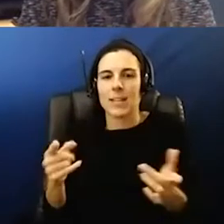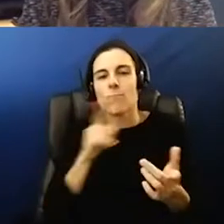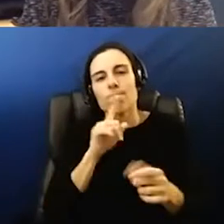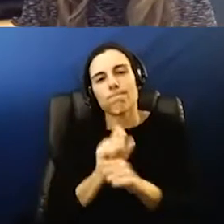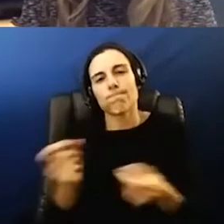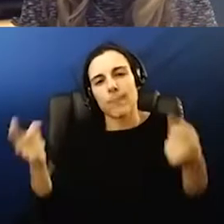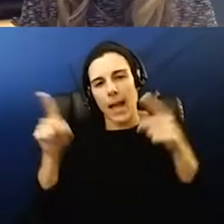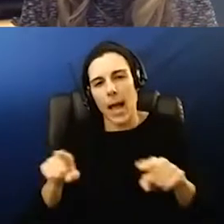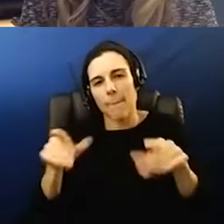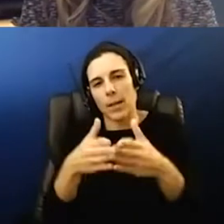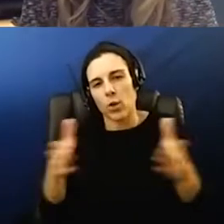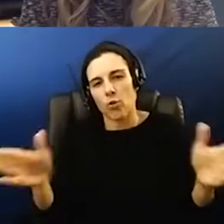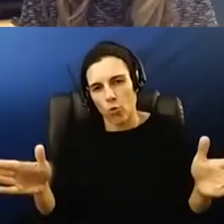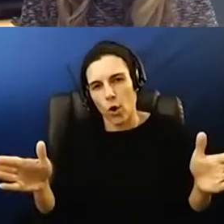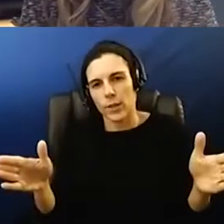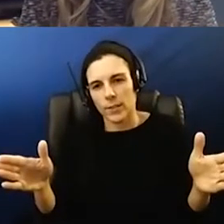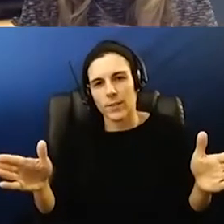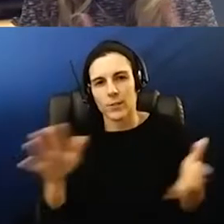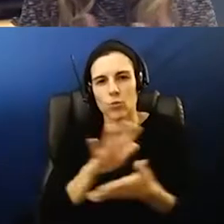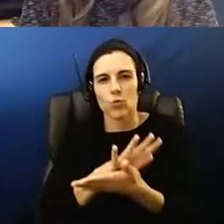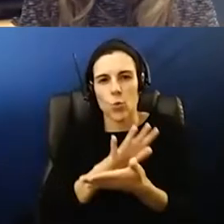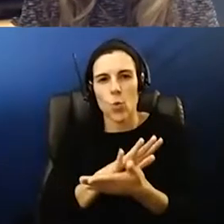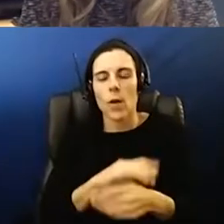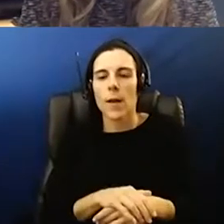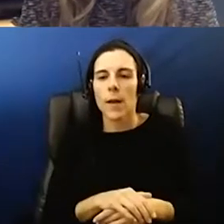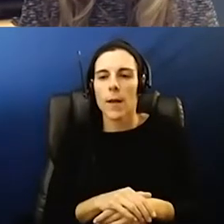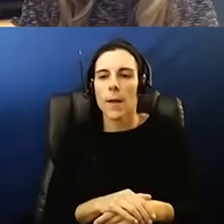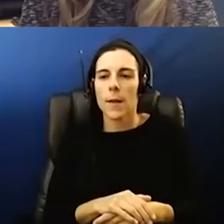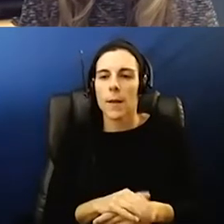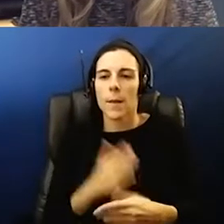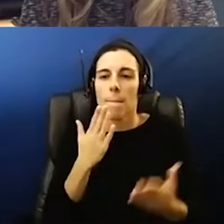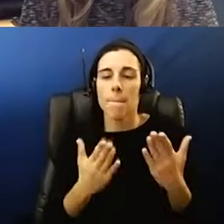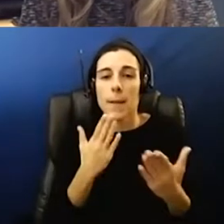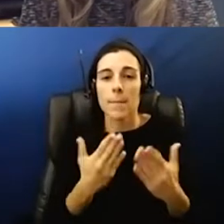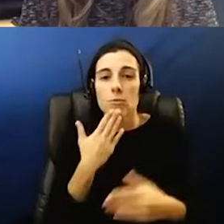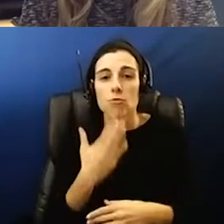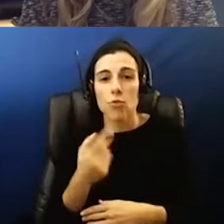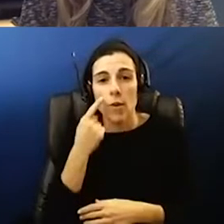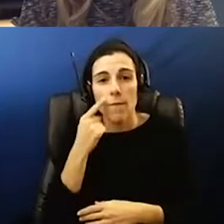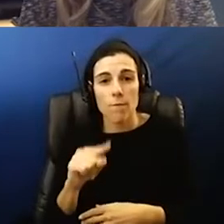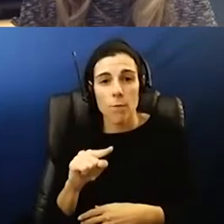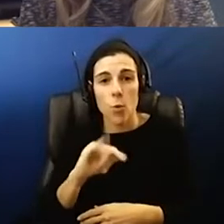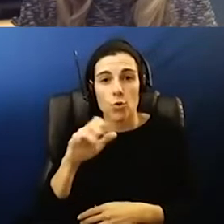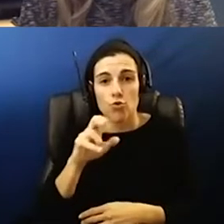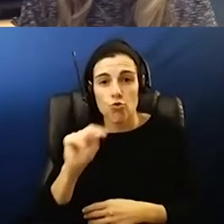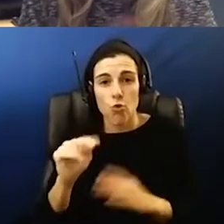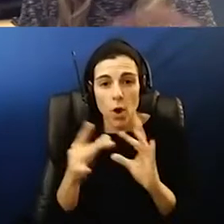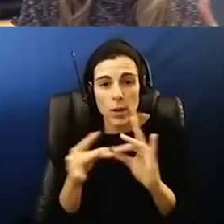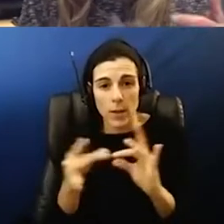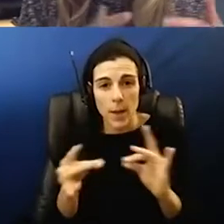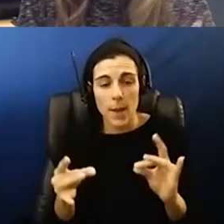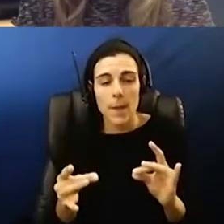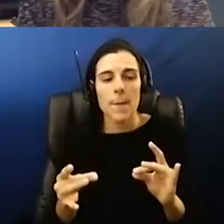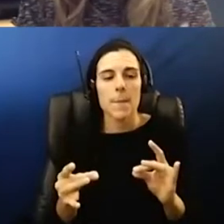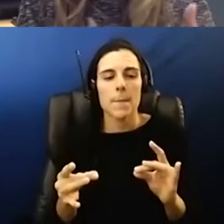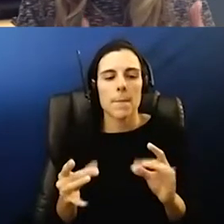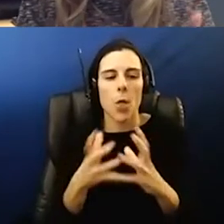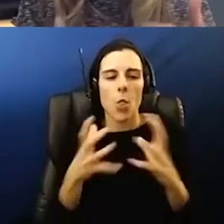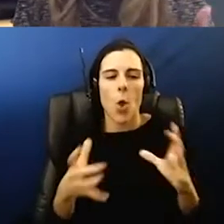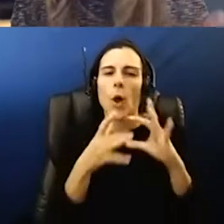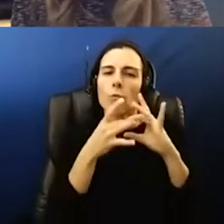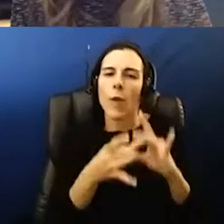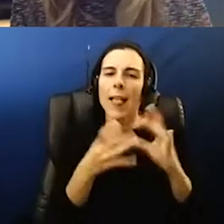across across the school and this might be a good one for for becky or john to weigh in on because a lot of it has to do with how many students